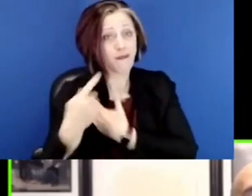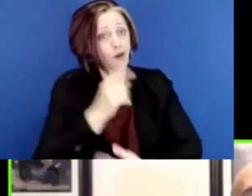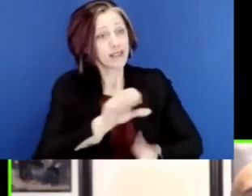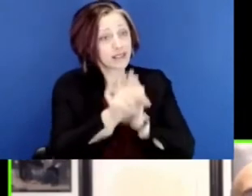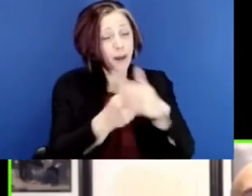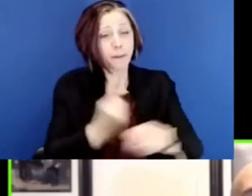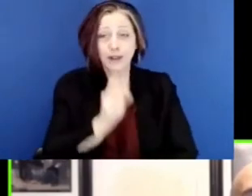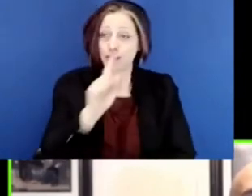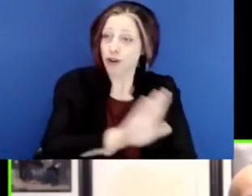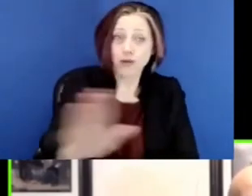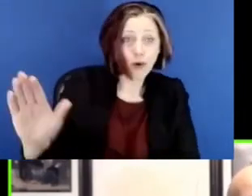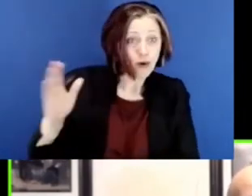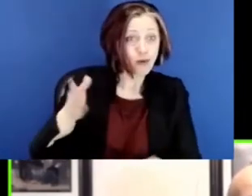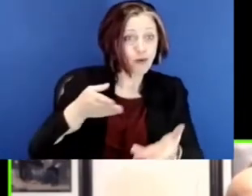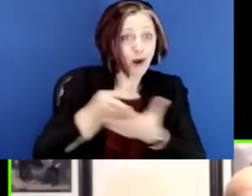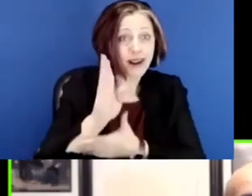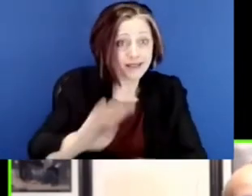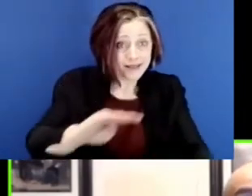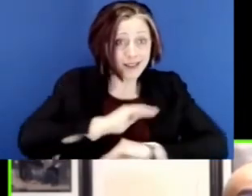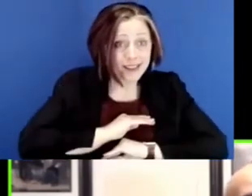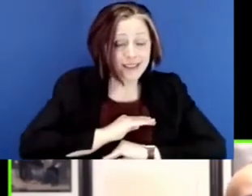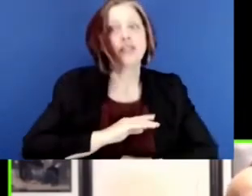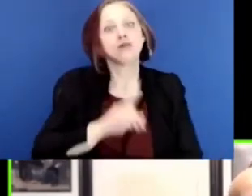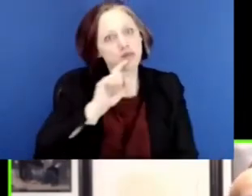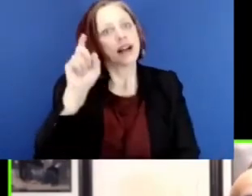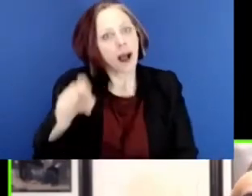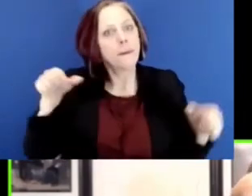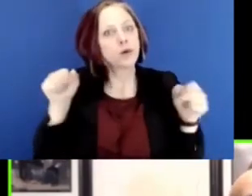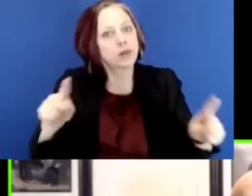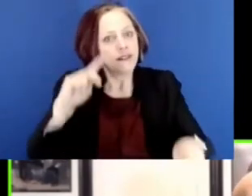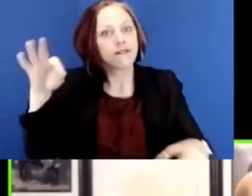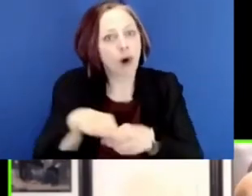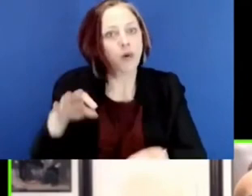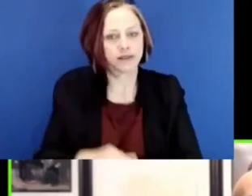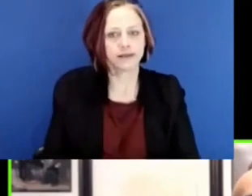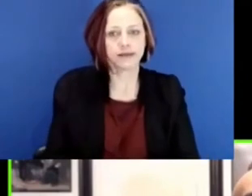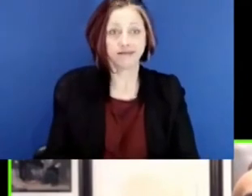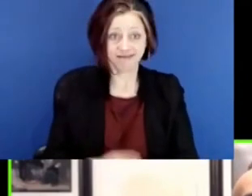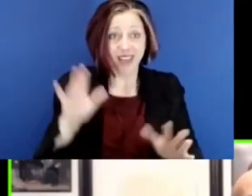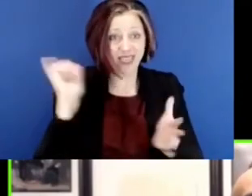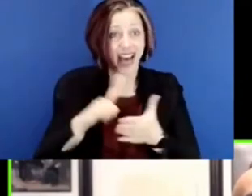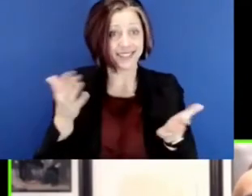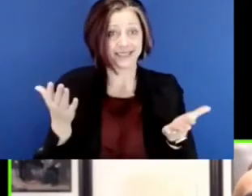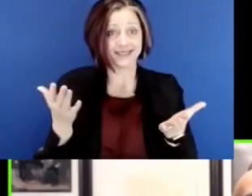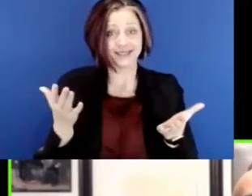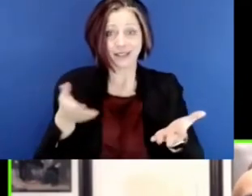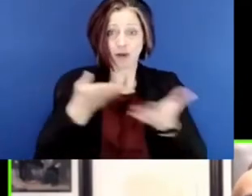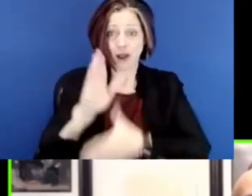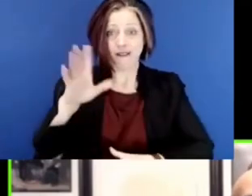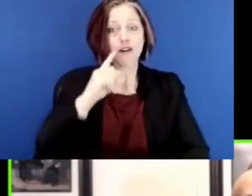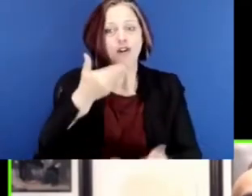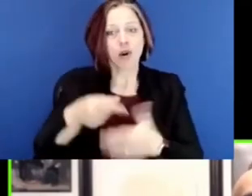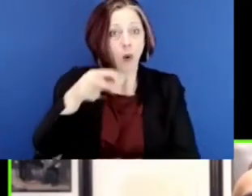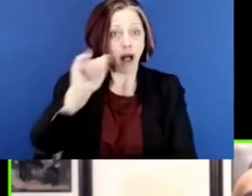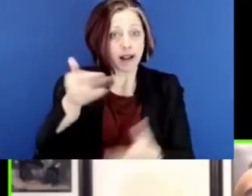ensure that your rights were fulfilled, that you really had the chance to vote. That's essentially what we're doing here. The right to a quality public